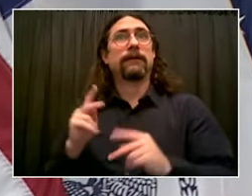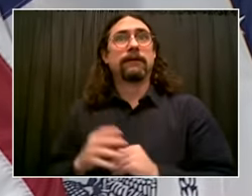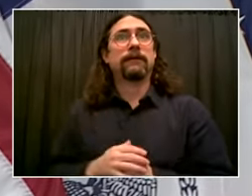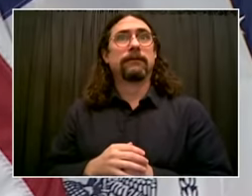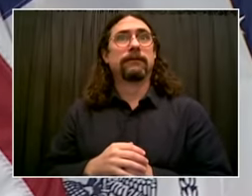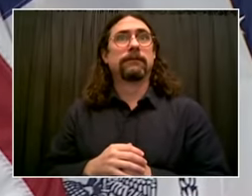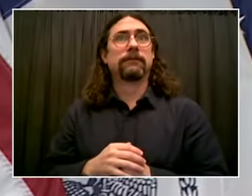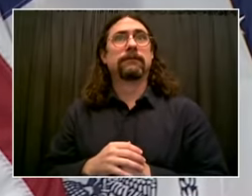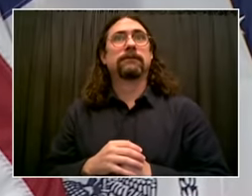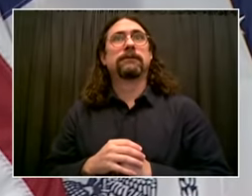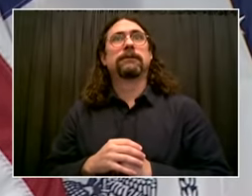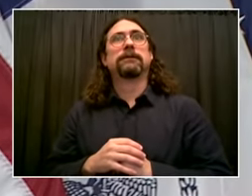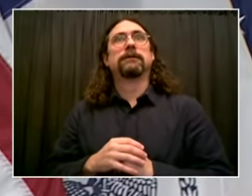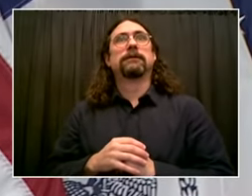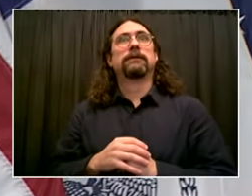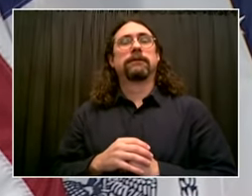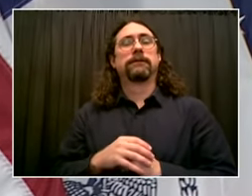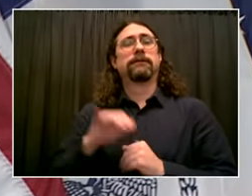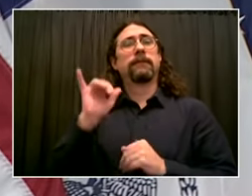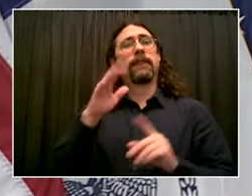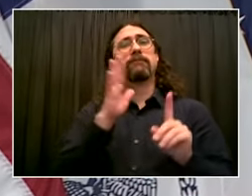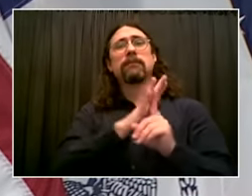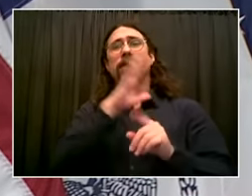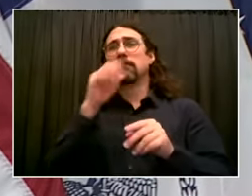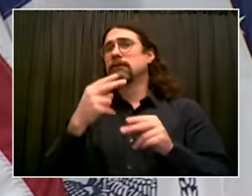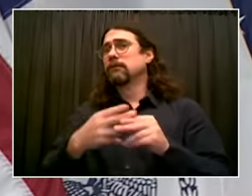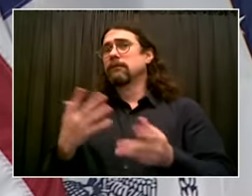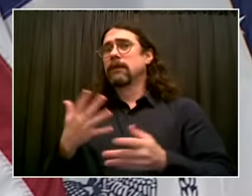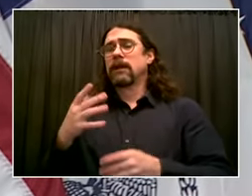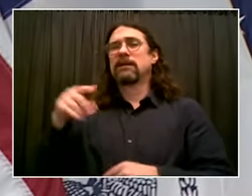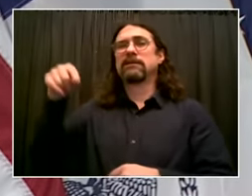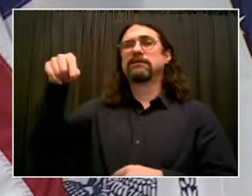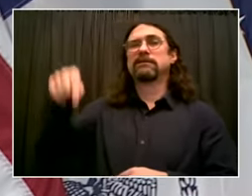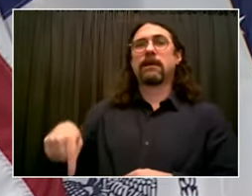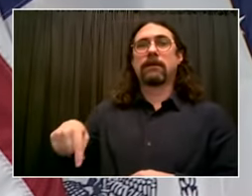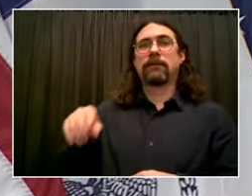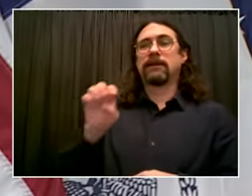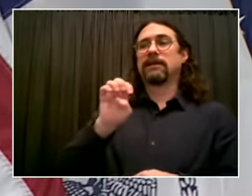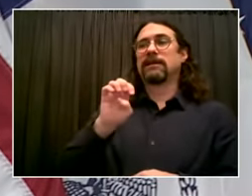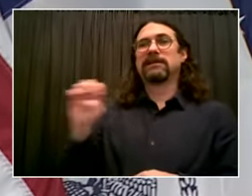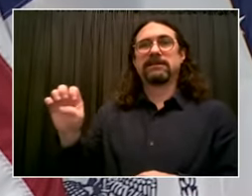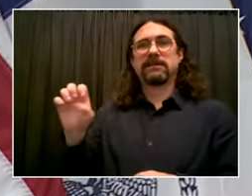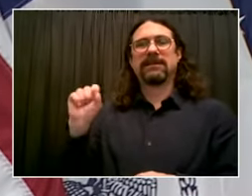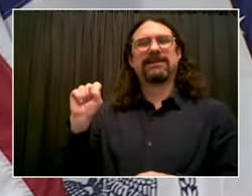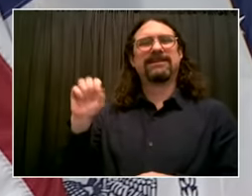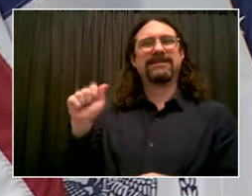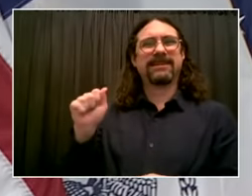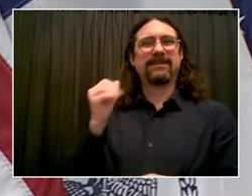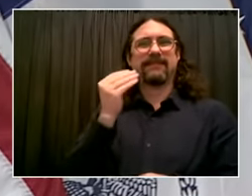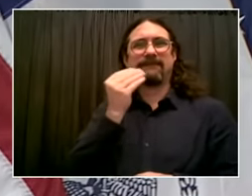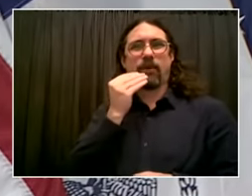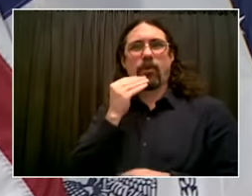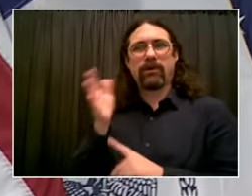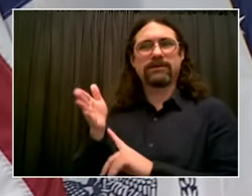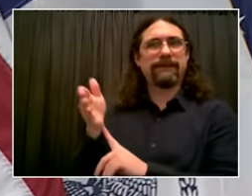scene, restaurant scene of the city too. My pleasure to introduce the President of Down East, Edward Taylor.